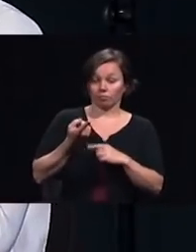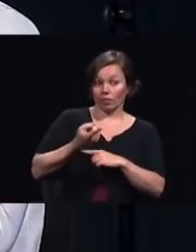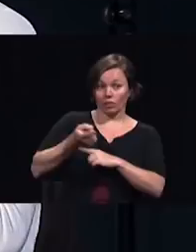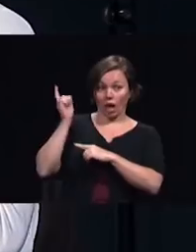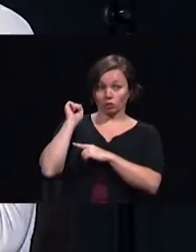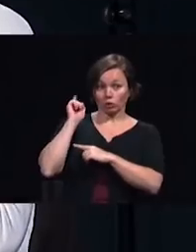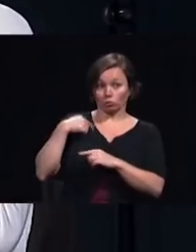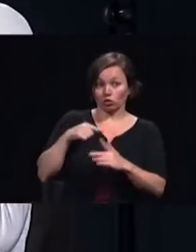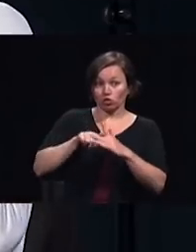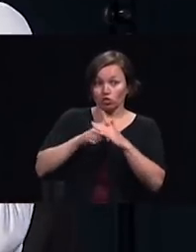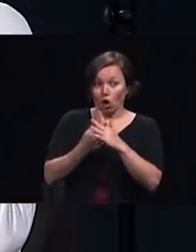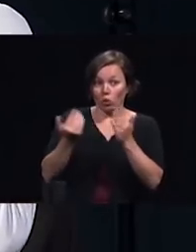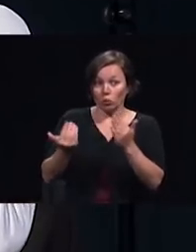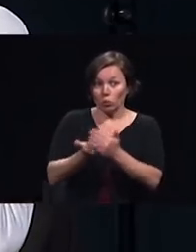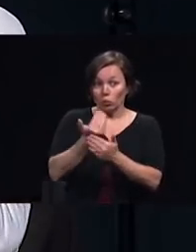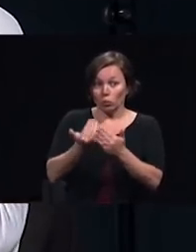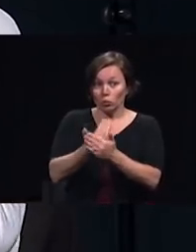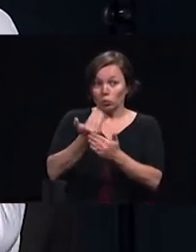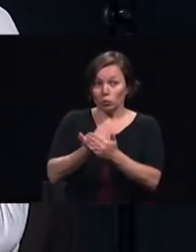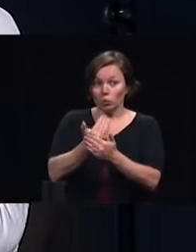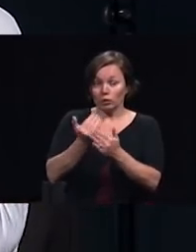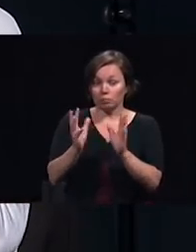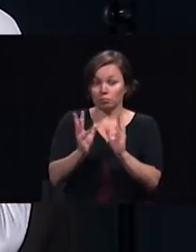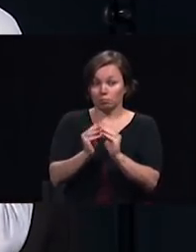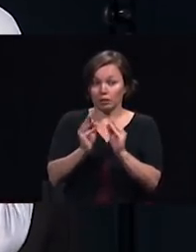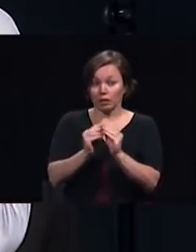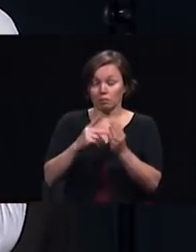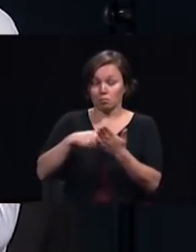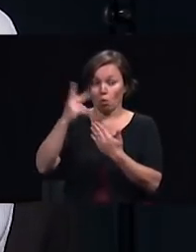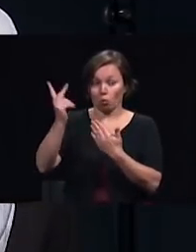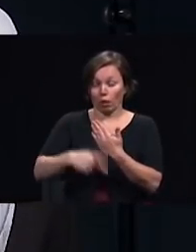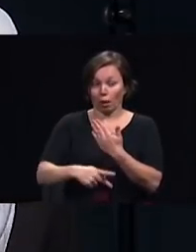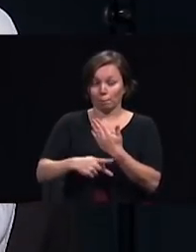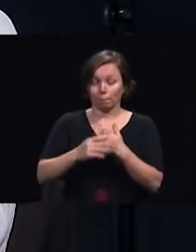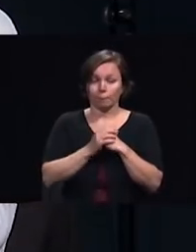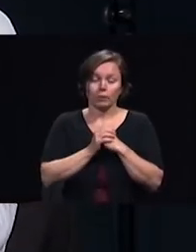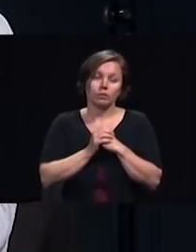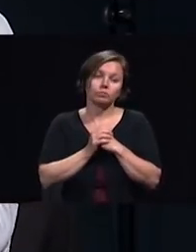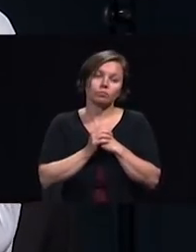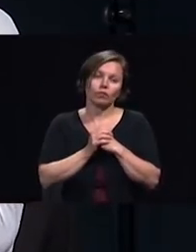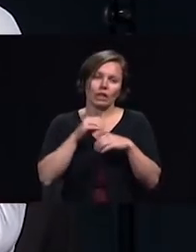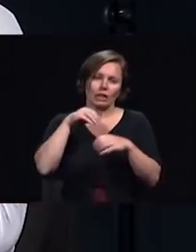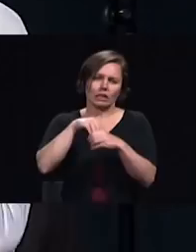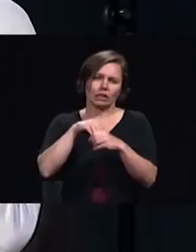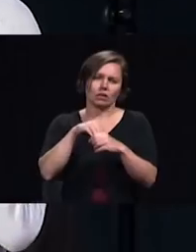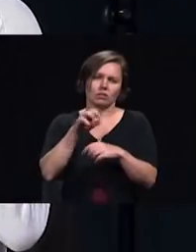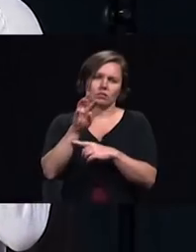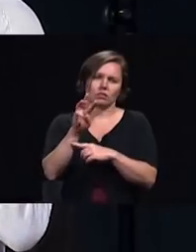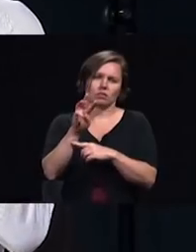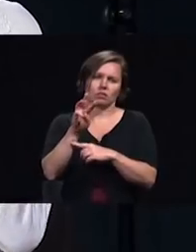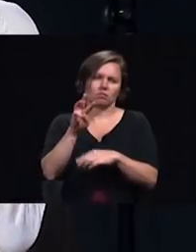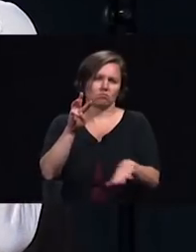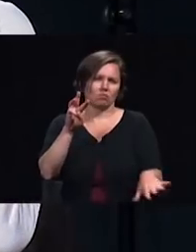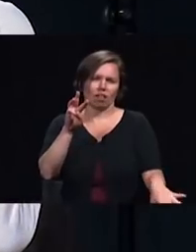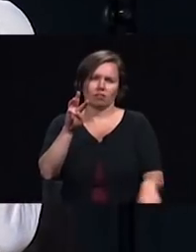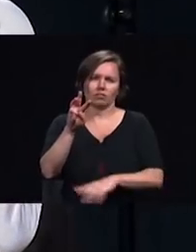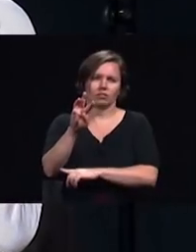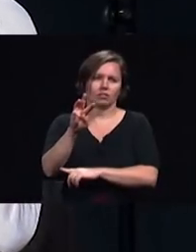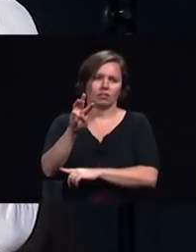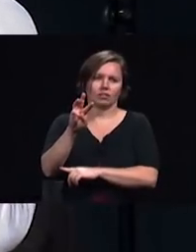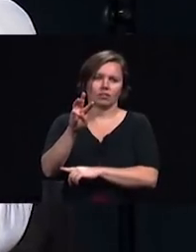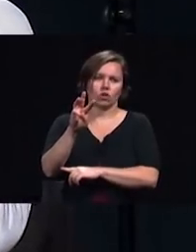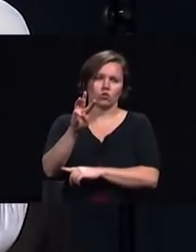in a hotel banquet room in Manassas Virginia not far from our center and over a hundred